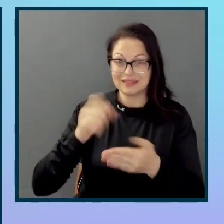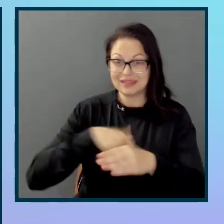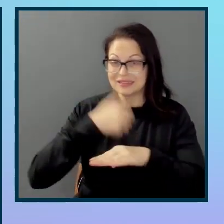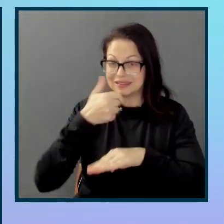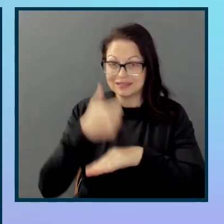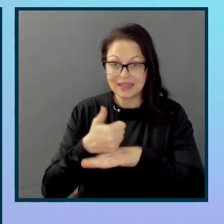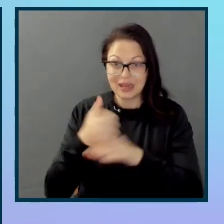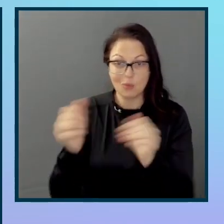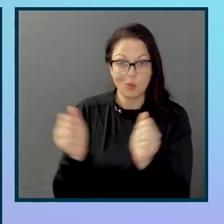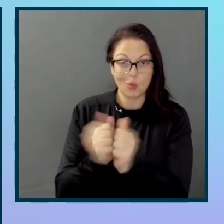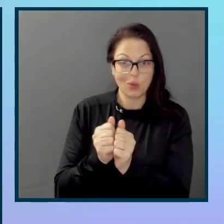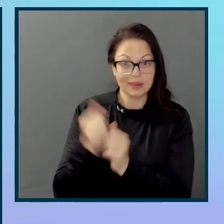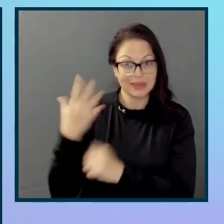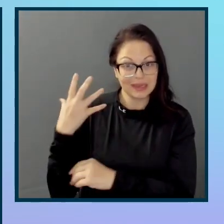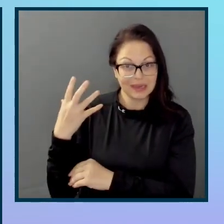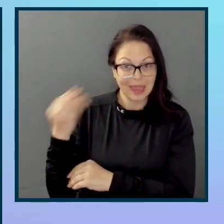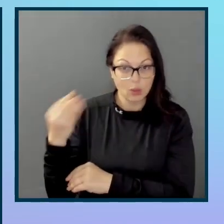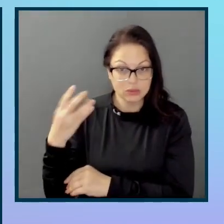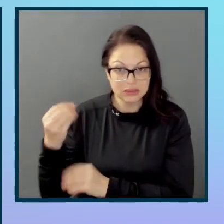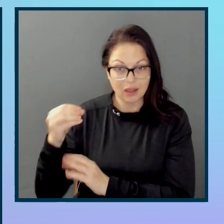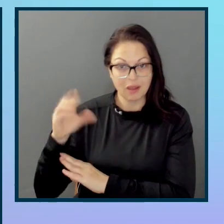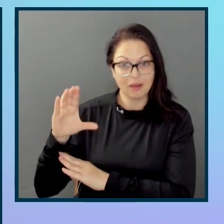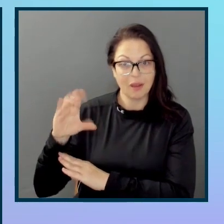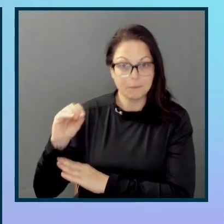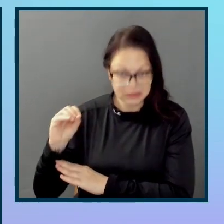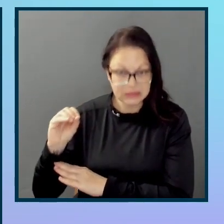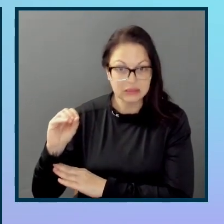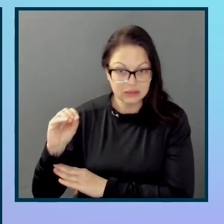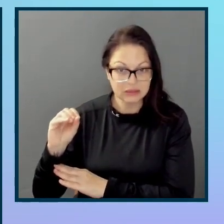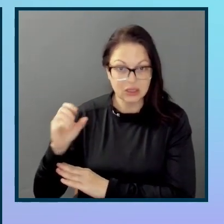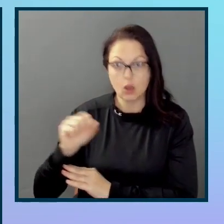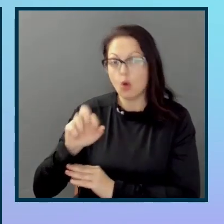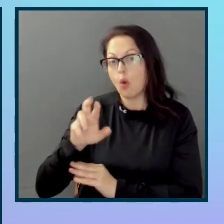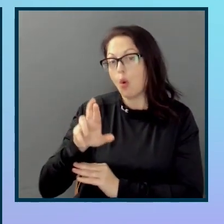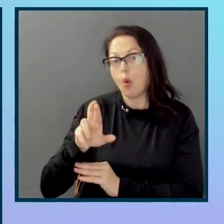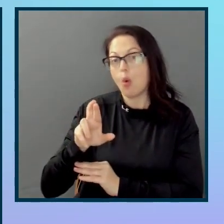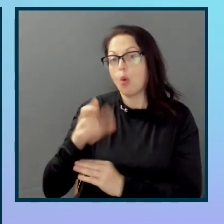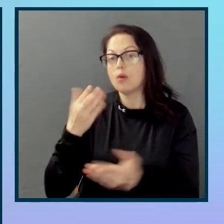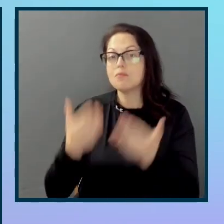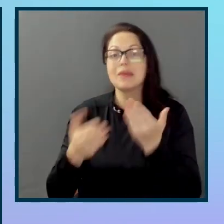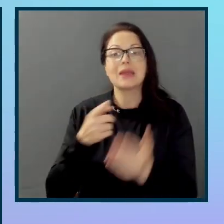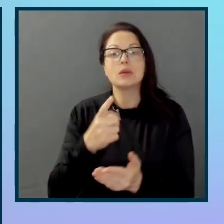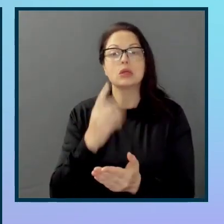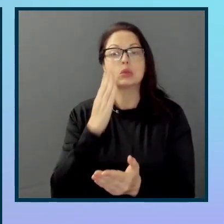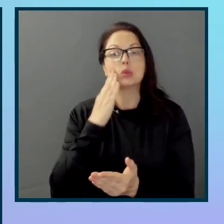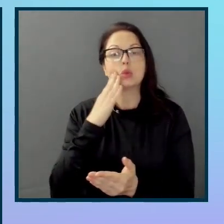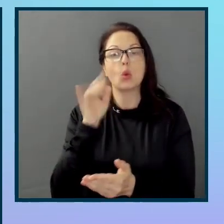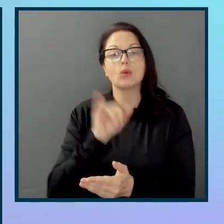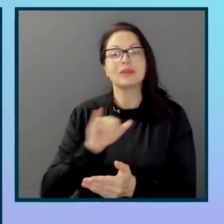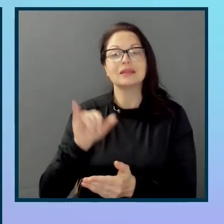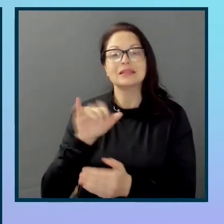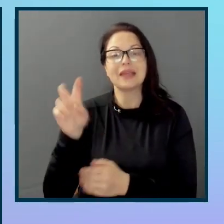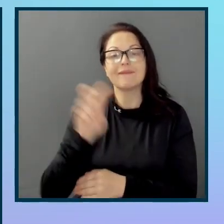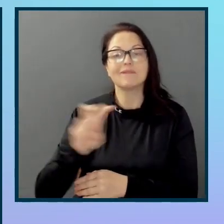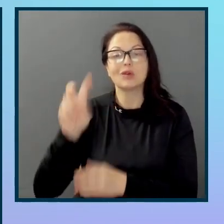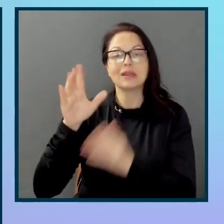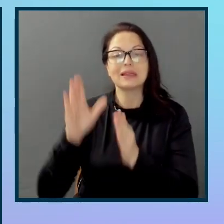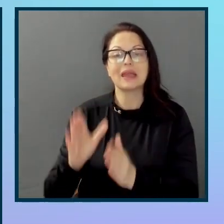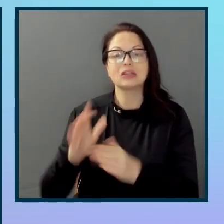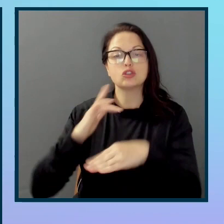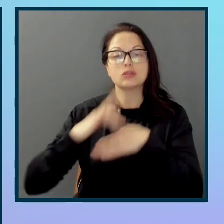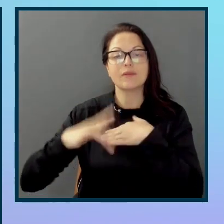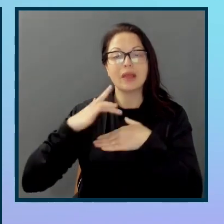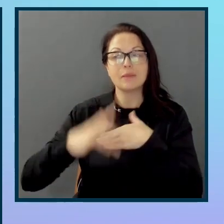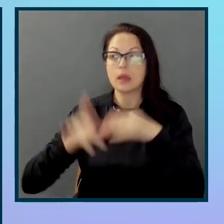or whether it's just knowing that the same freelancers that you used the last time are available for this one. You know, it can be